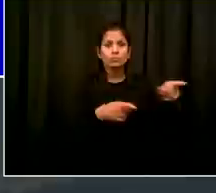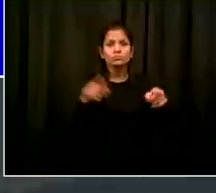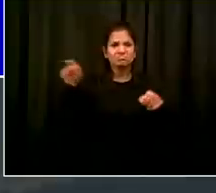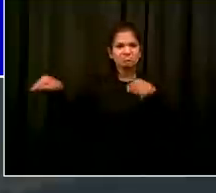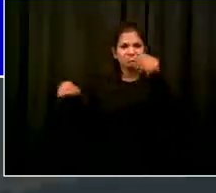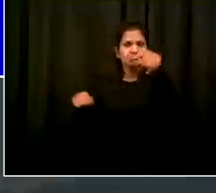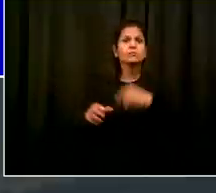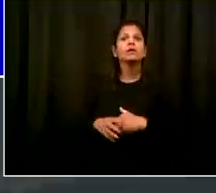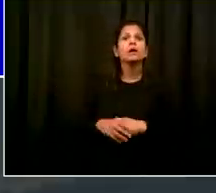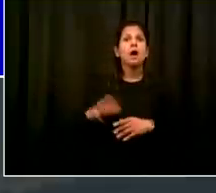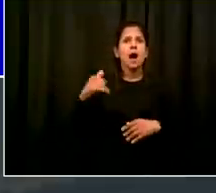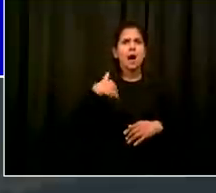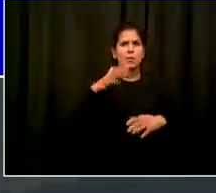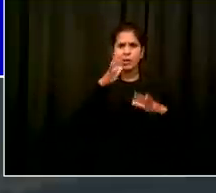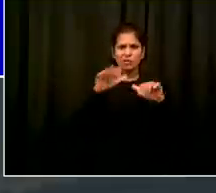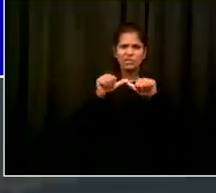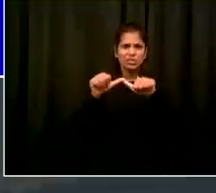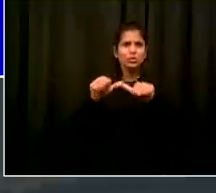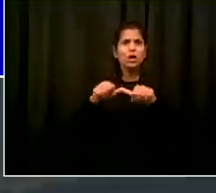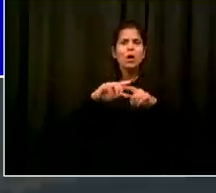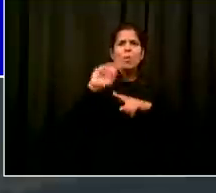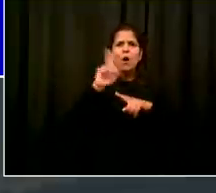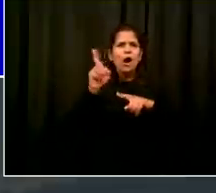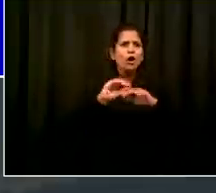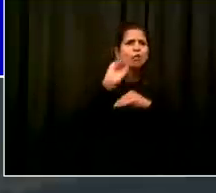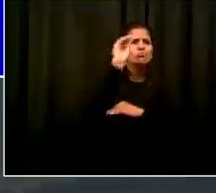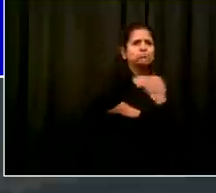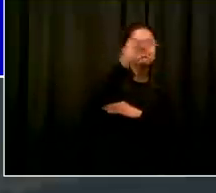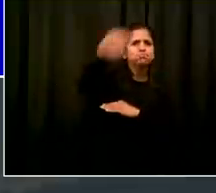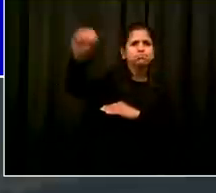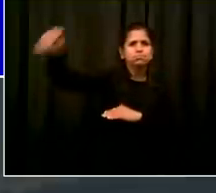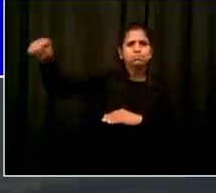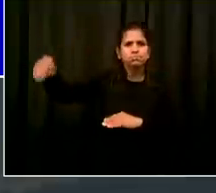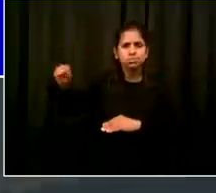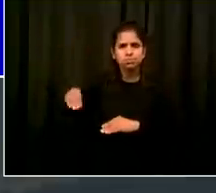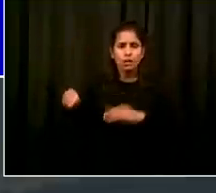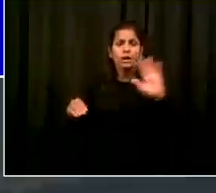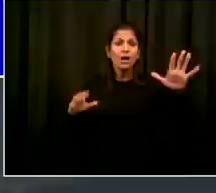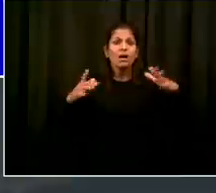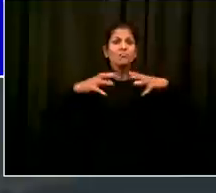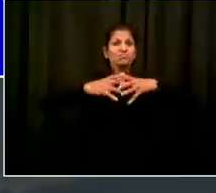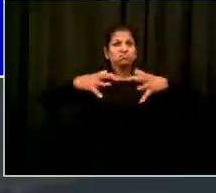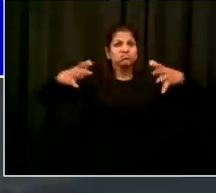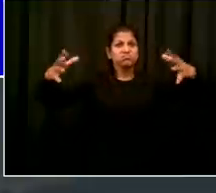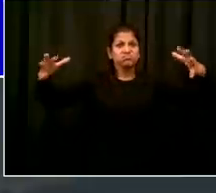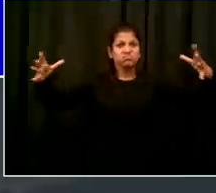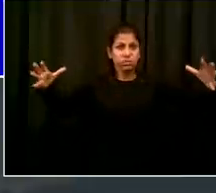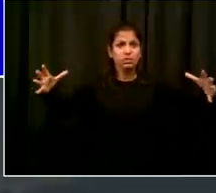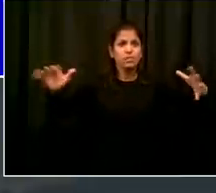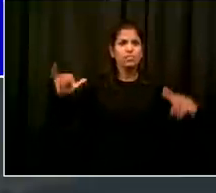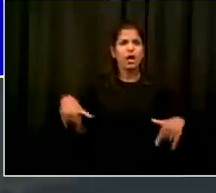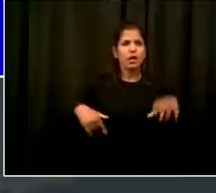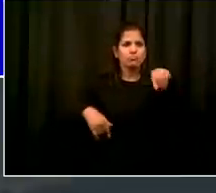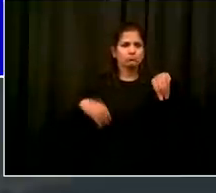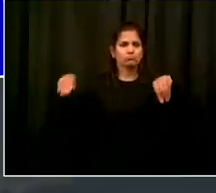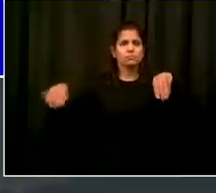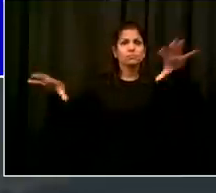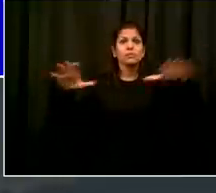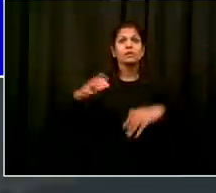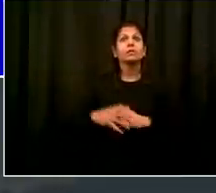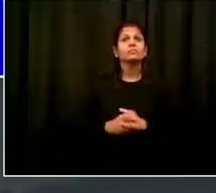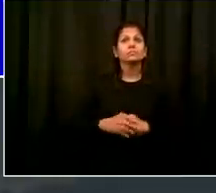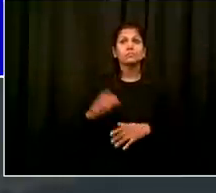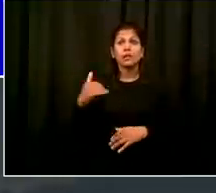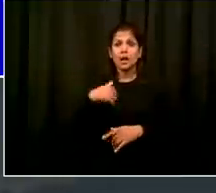to see expanded community outreach efforts in some neighborhoods where we are seeing some upticks in the last days so here are some areas we're